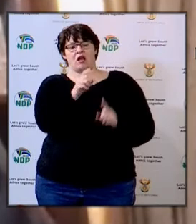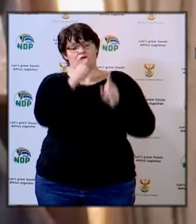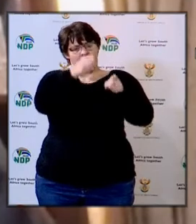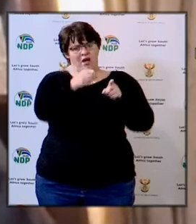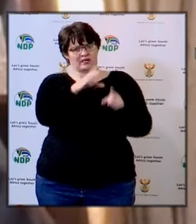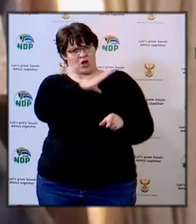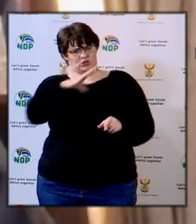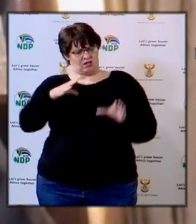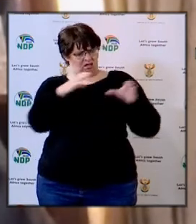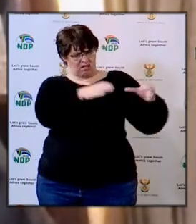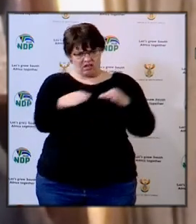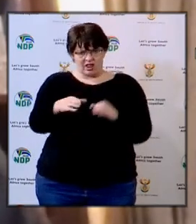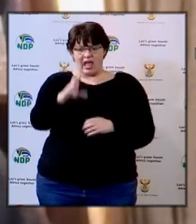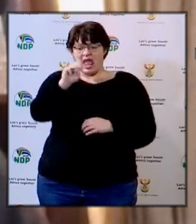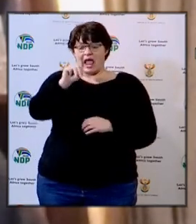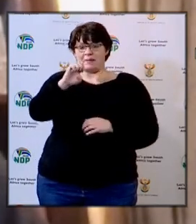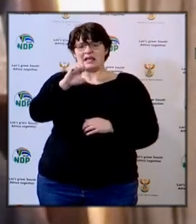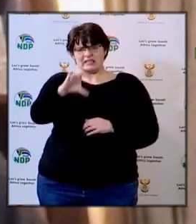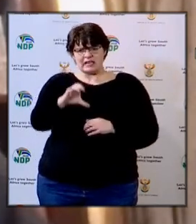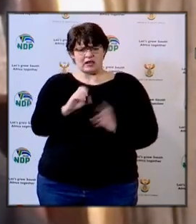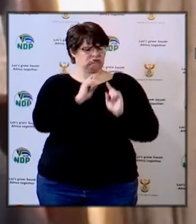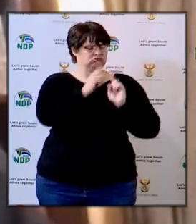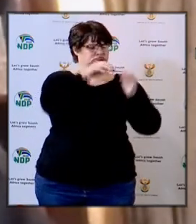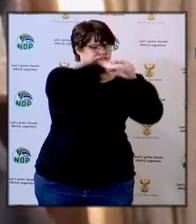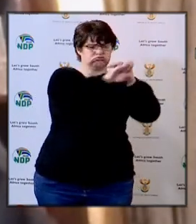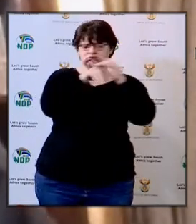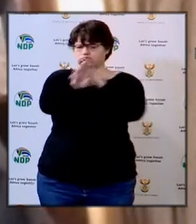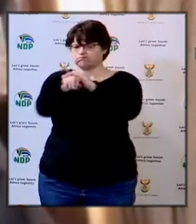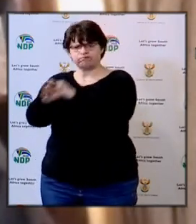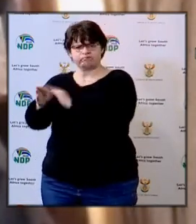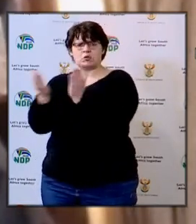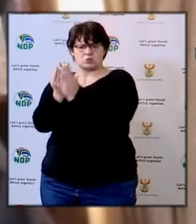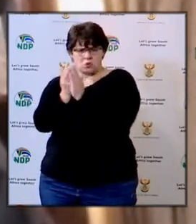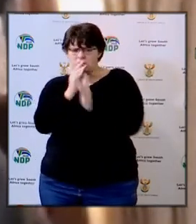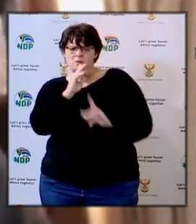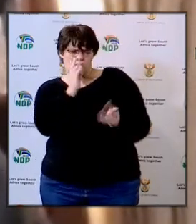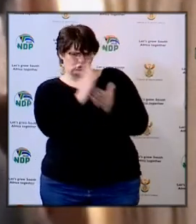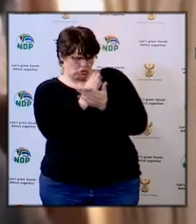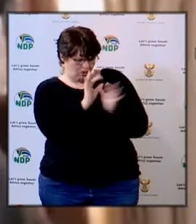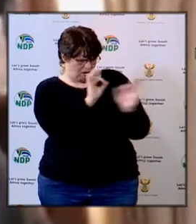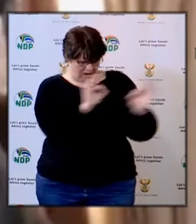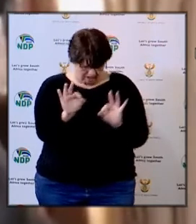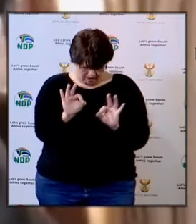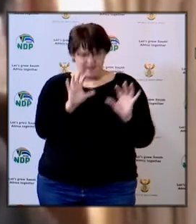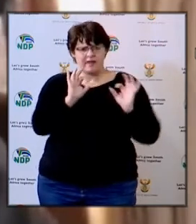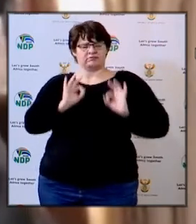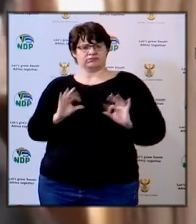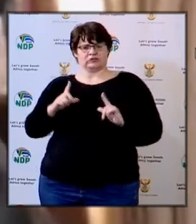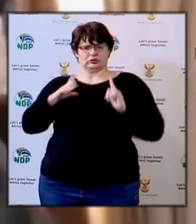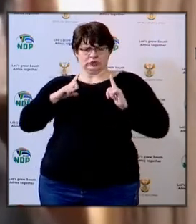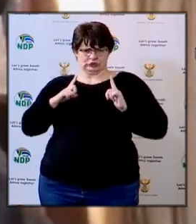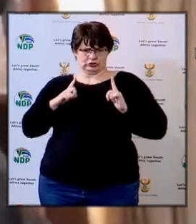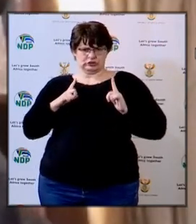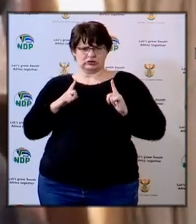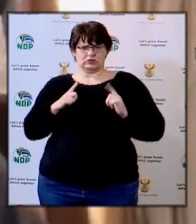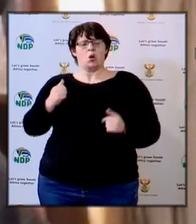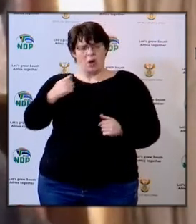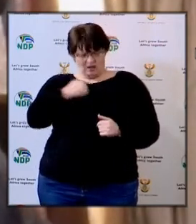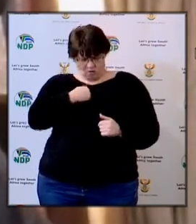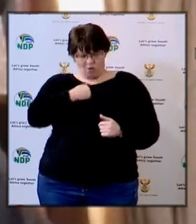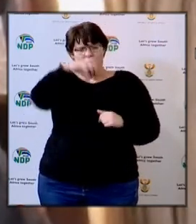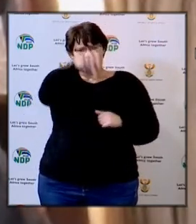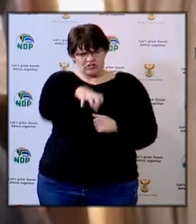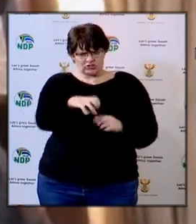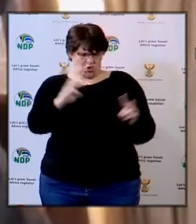all MECs will be out in all the schools checking that everything is in order. We have our own provincial